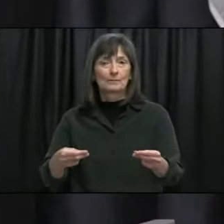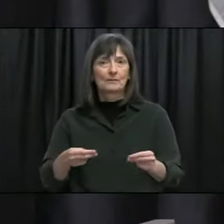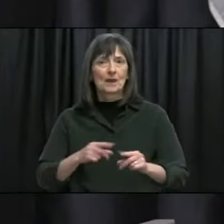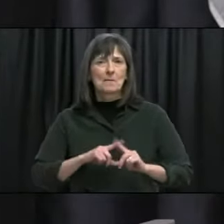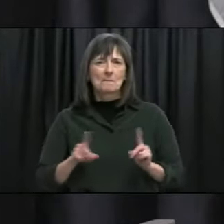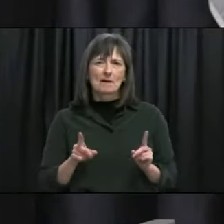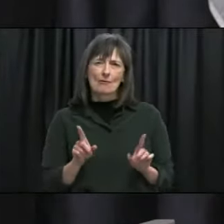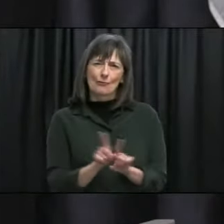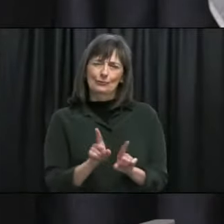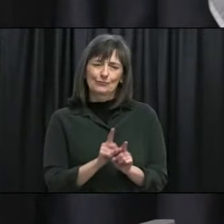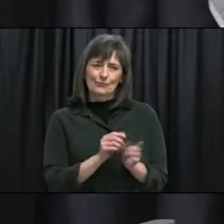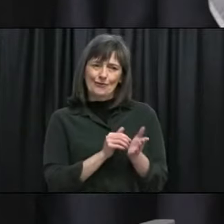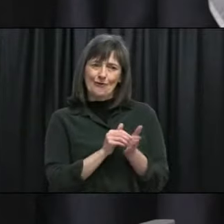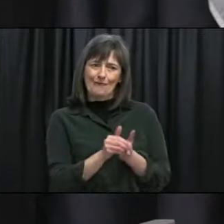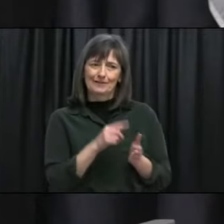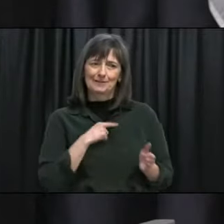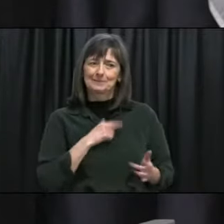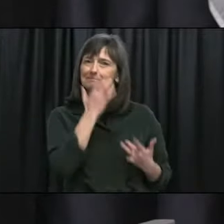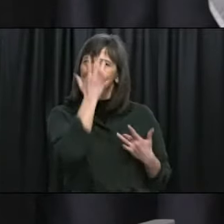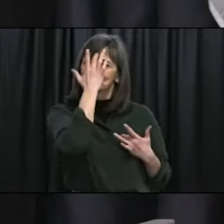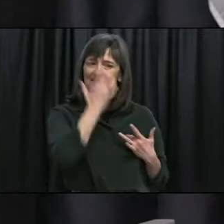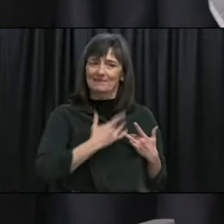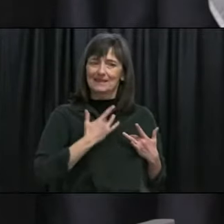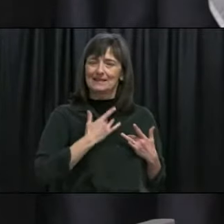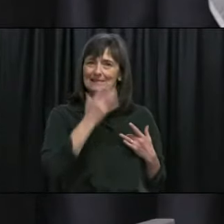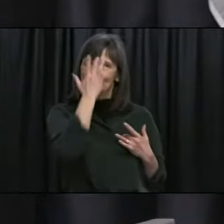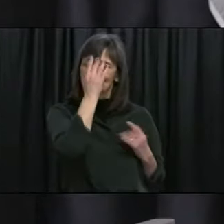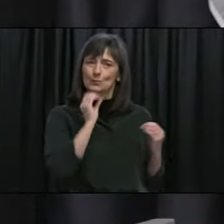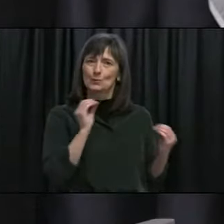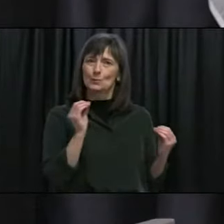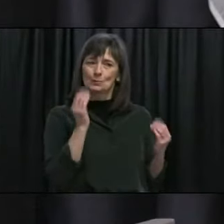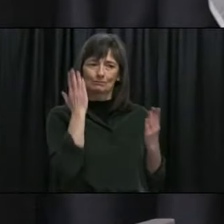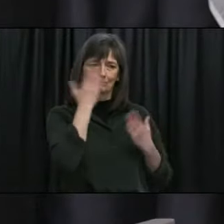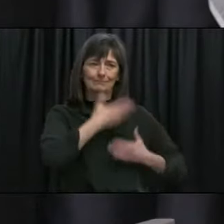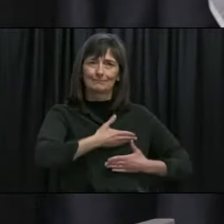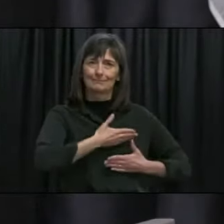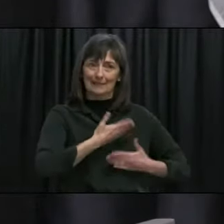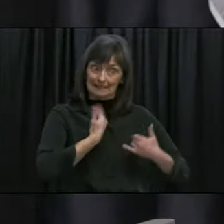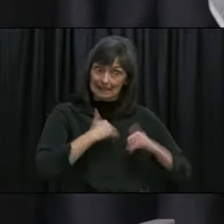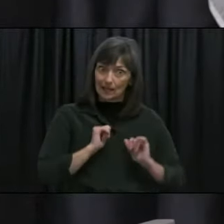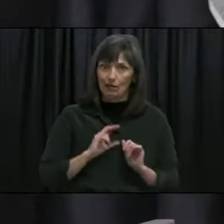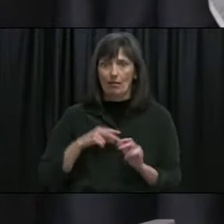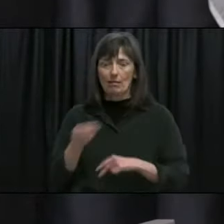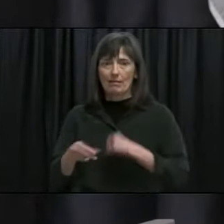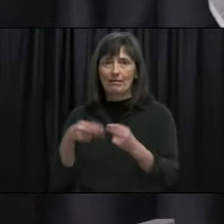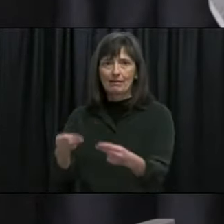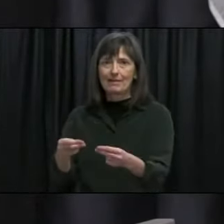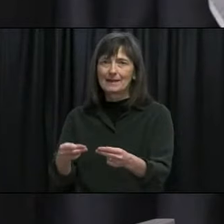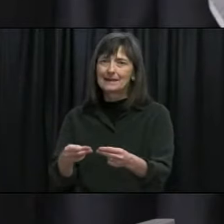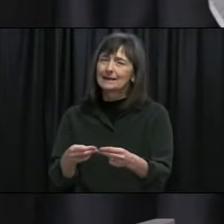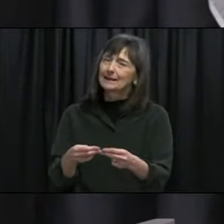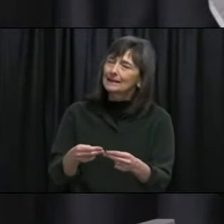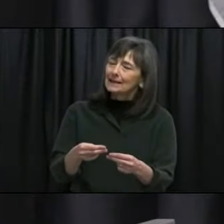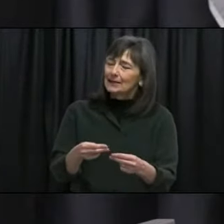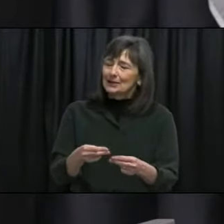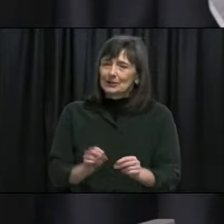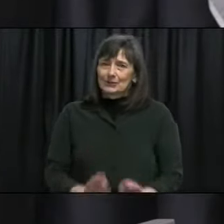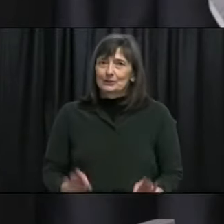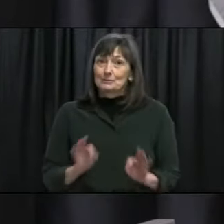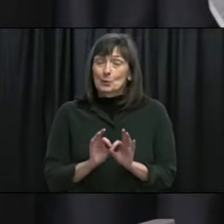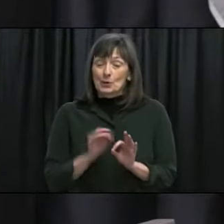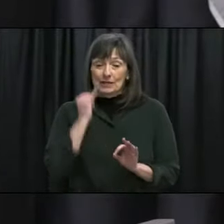have a lot of symptoms and are still able to spread it so it is really important from a community immunity point of view